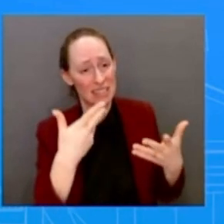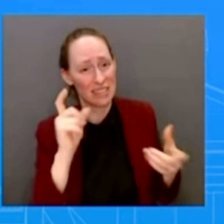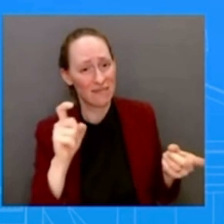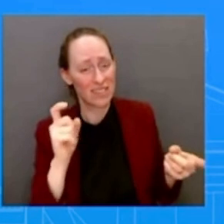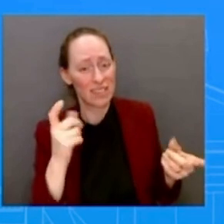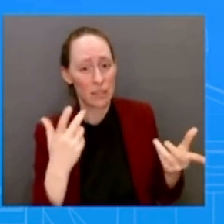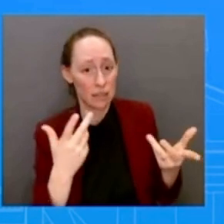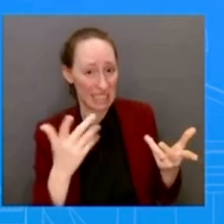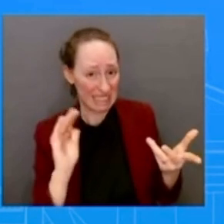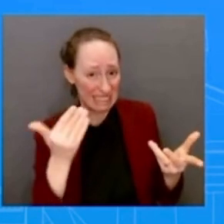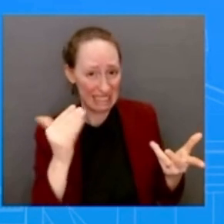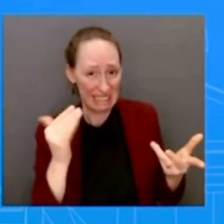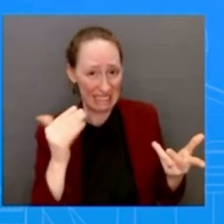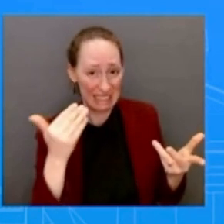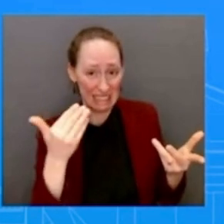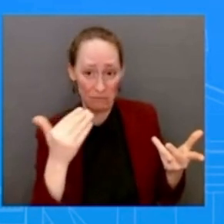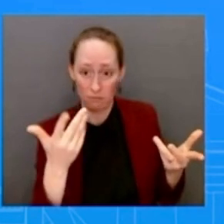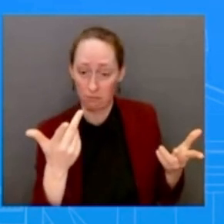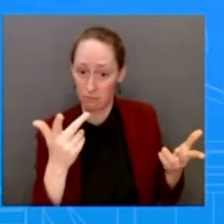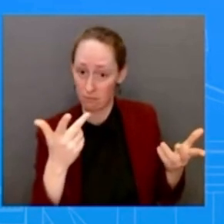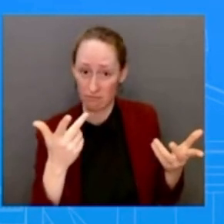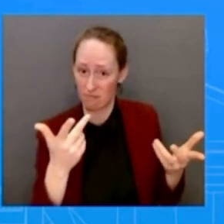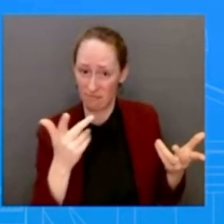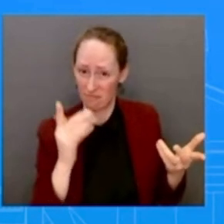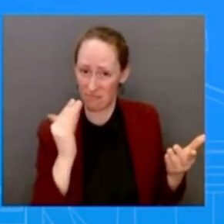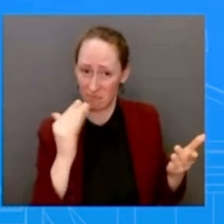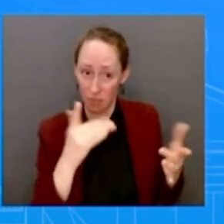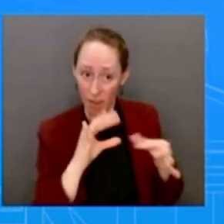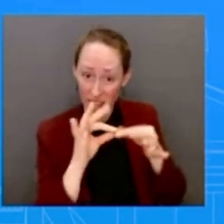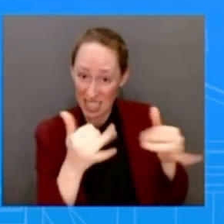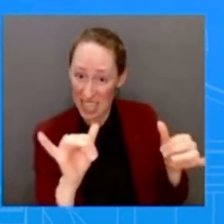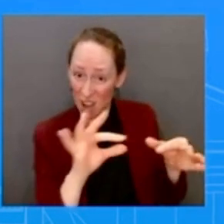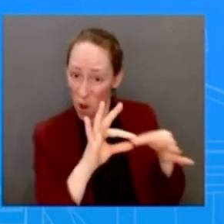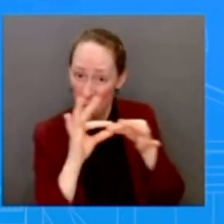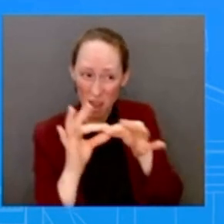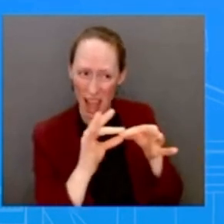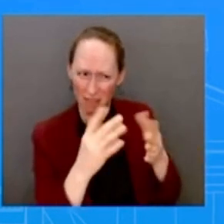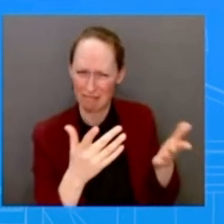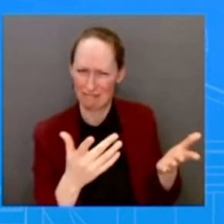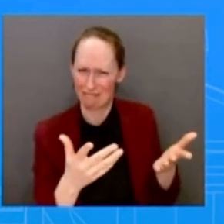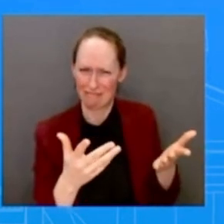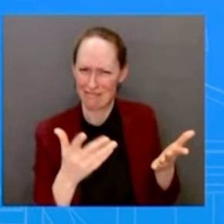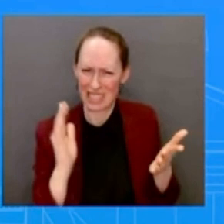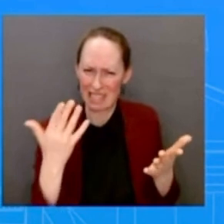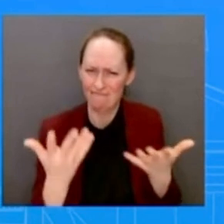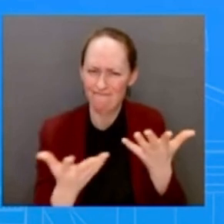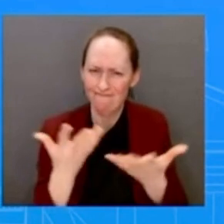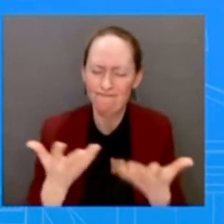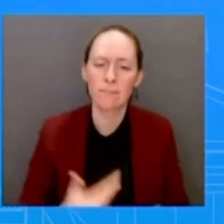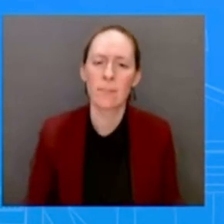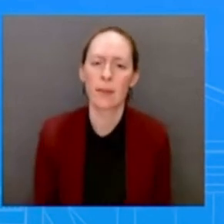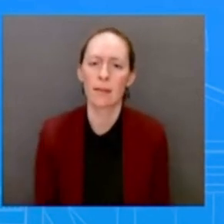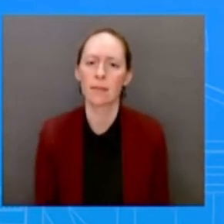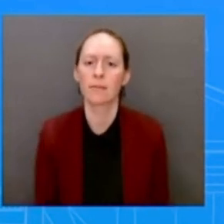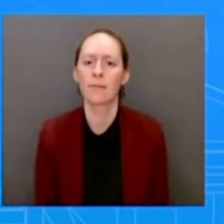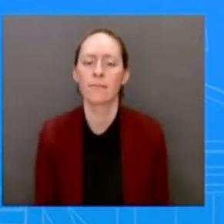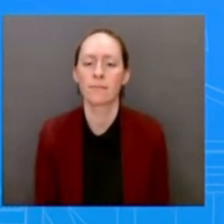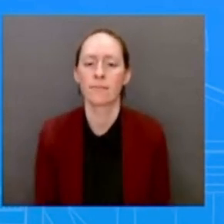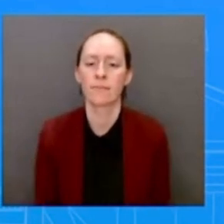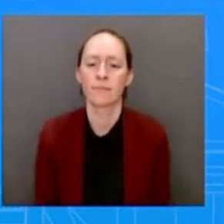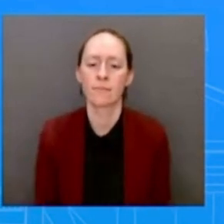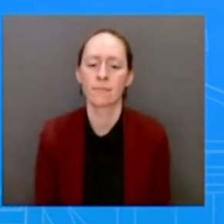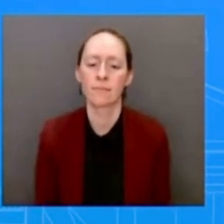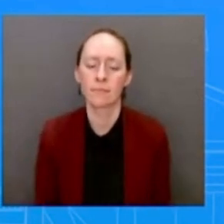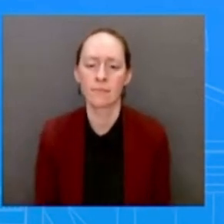chance to just urge Schultz to stay the course? So, look, the President is looking forward for a productive meeting with the German Chancellor.